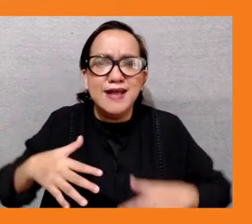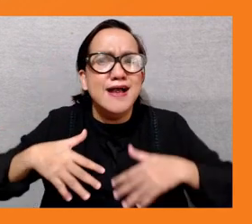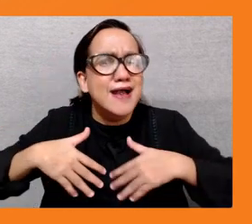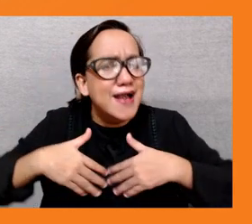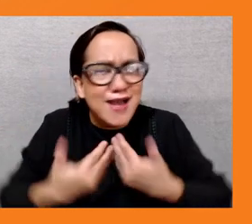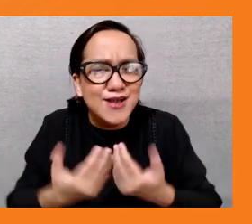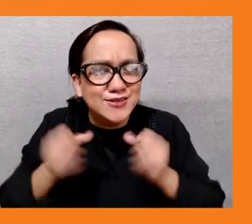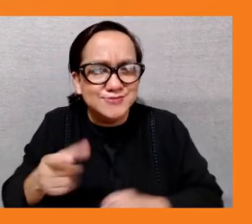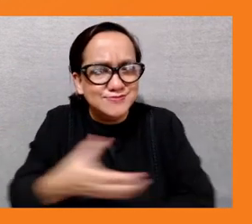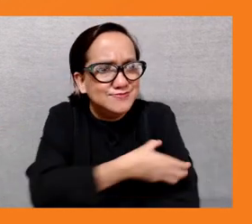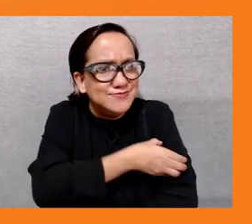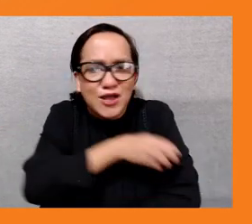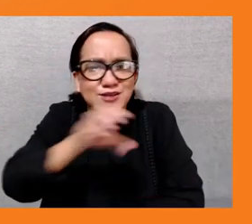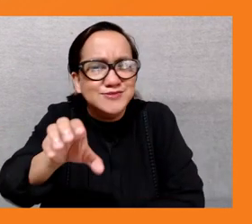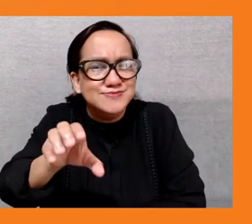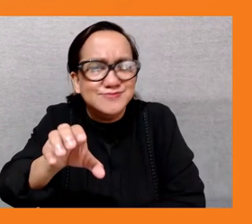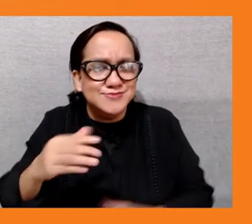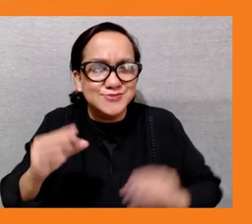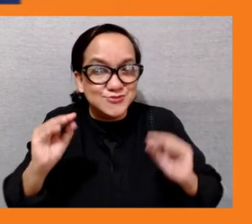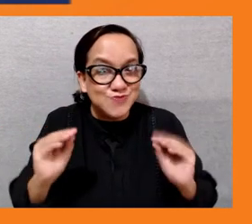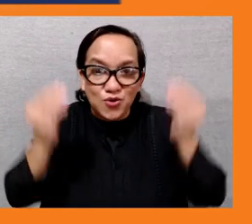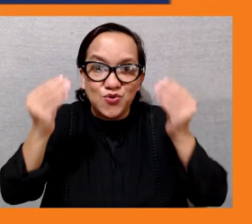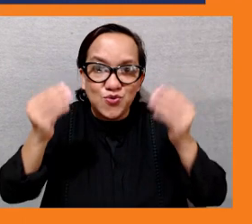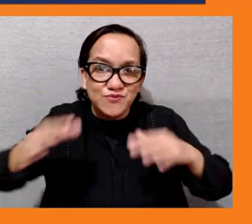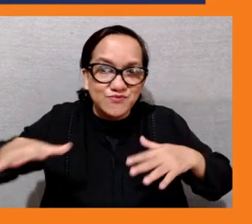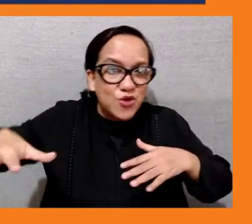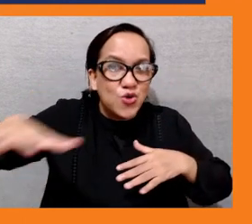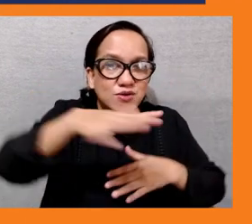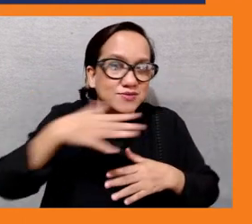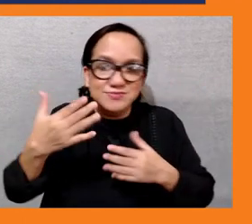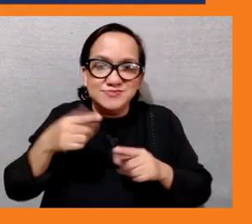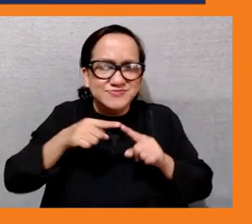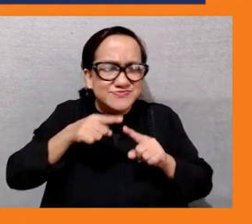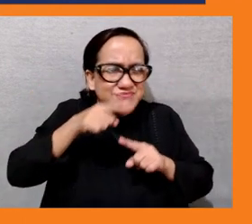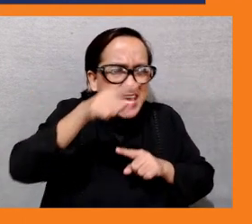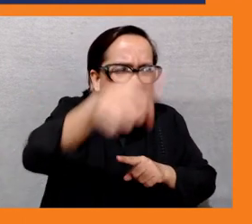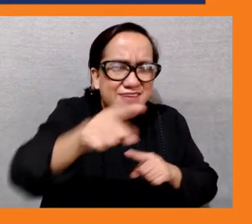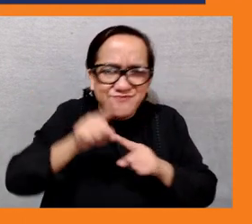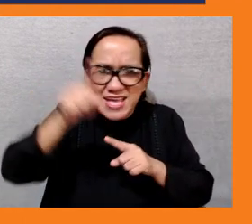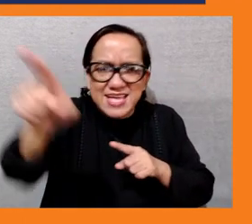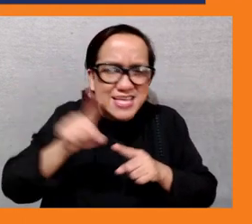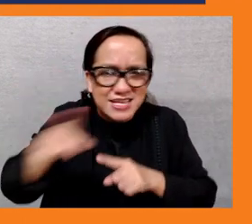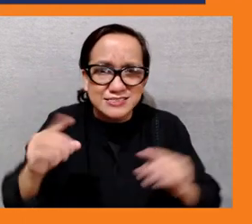who have no access to information technology and who lack financial support